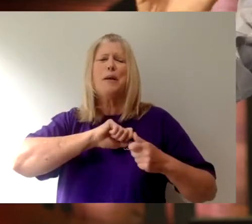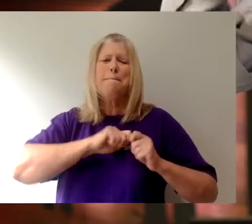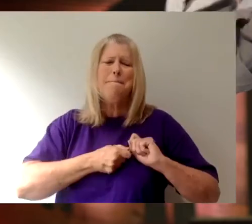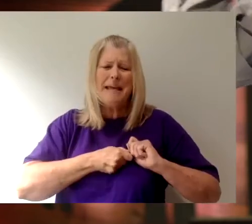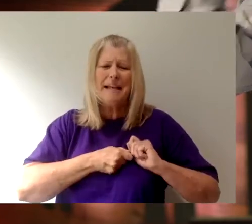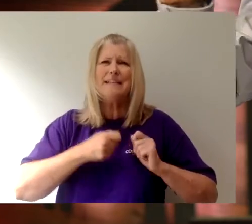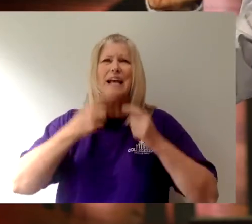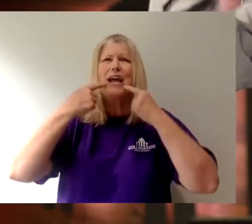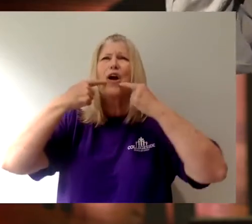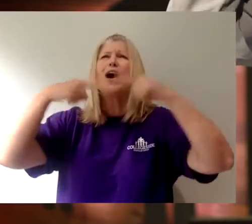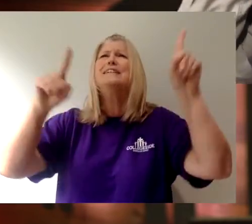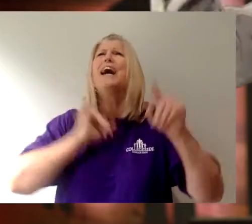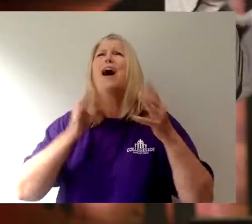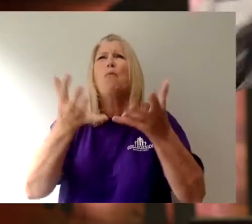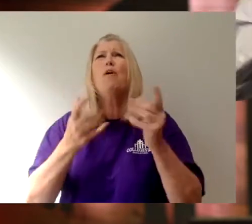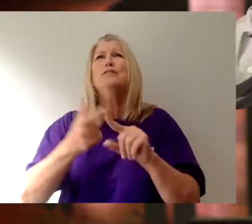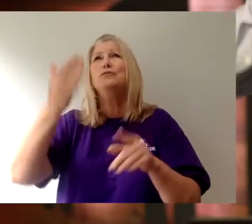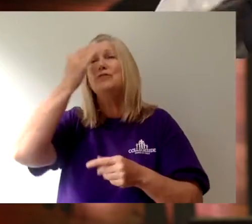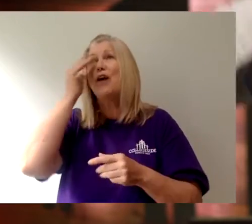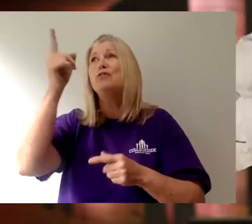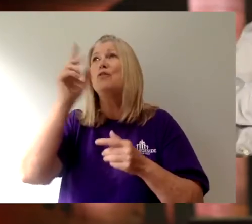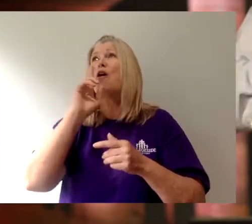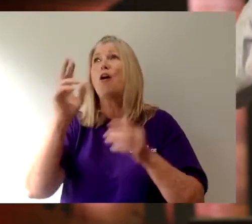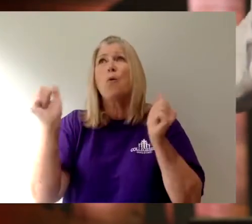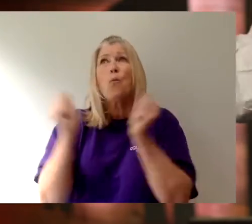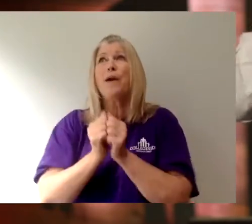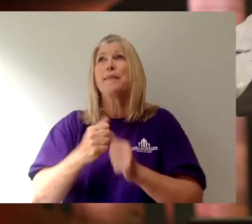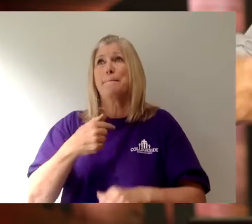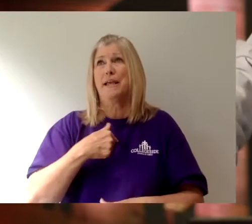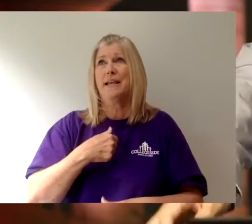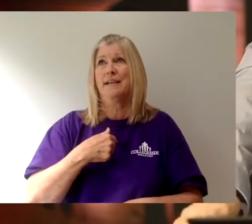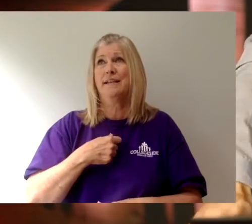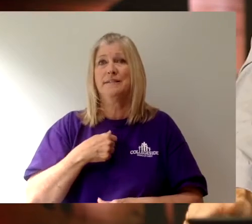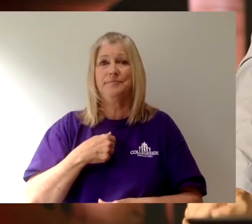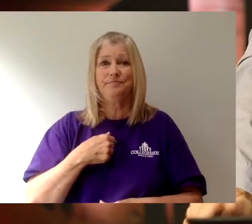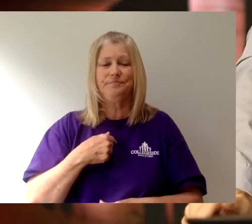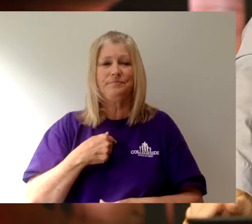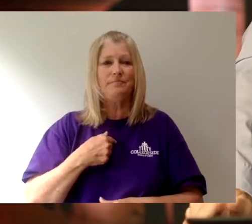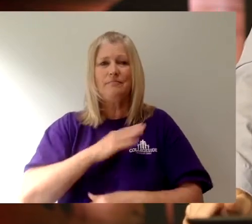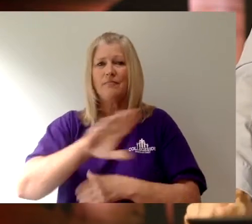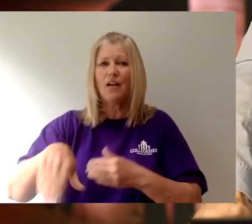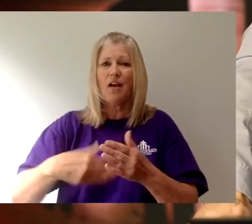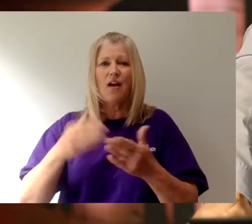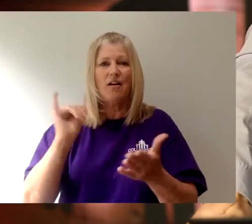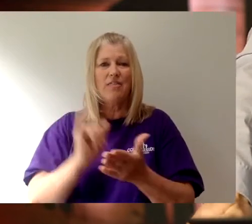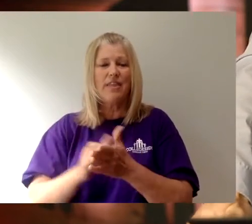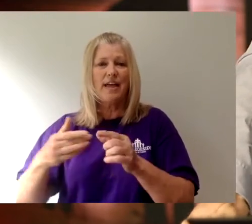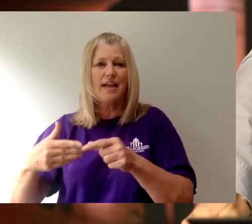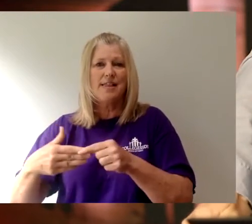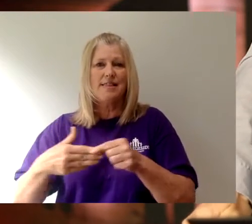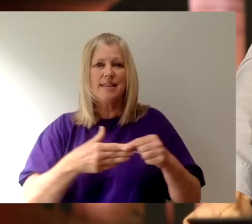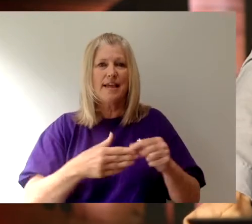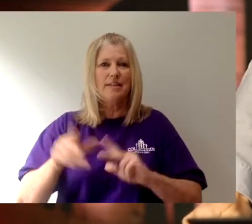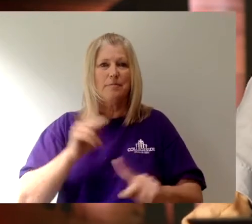he says, God, I want to know that you are with me. And all of that led the